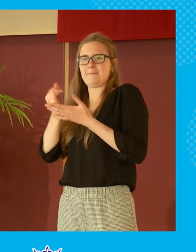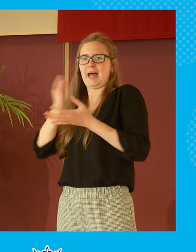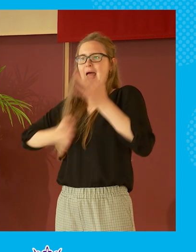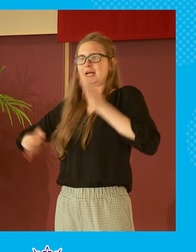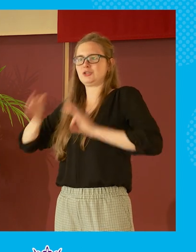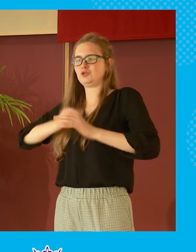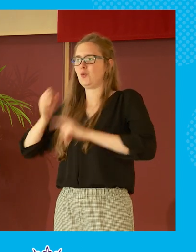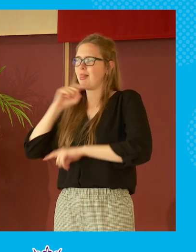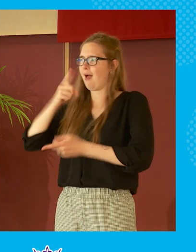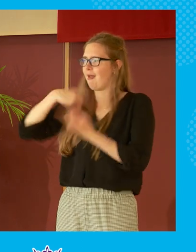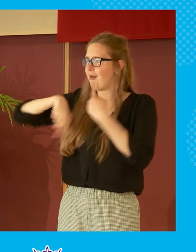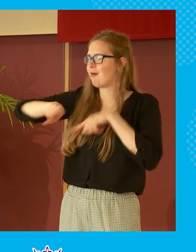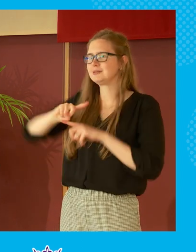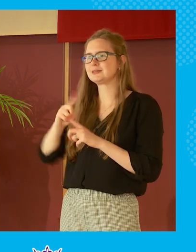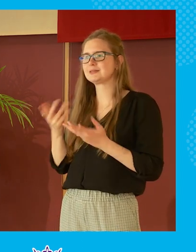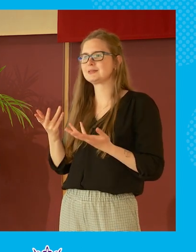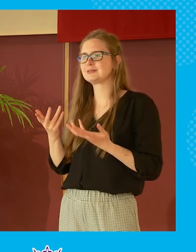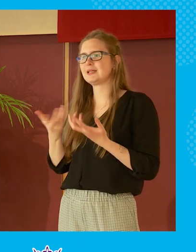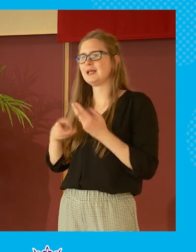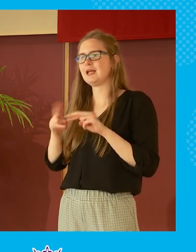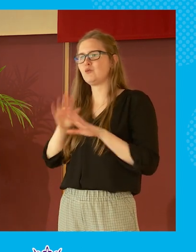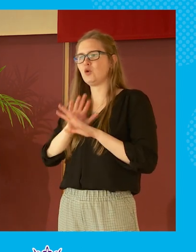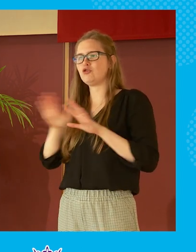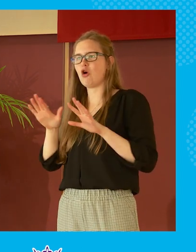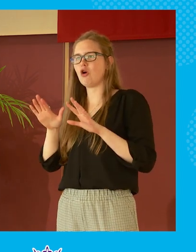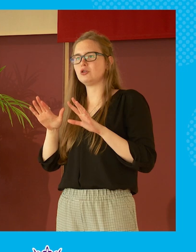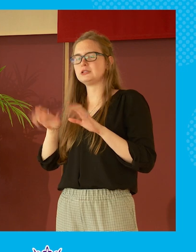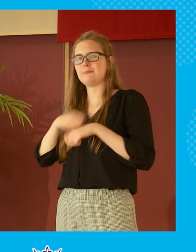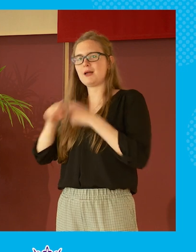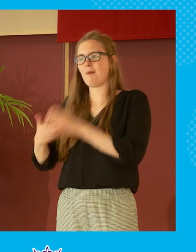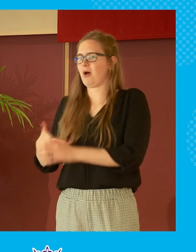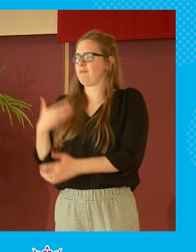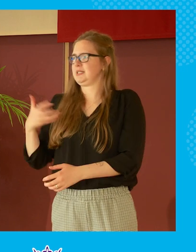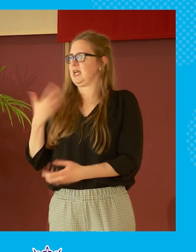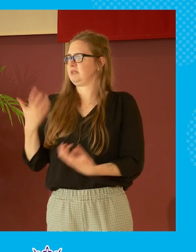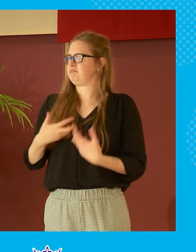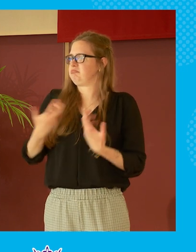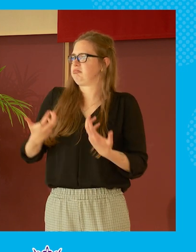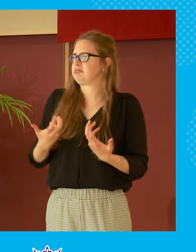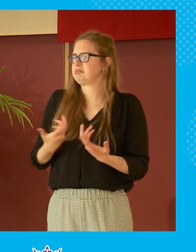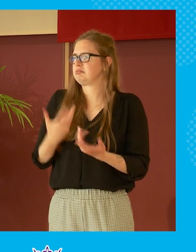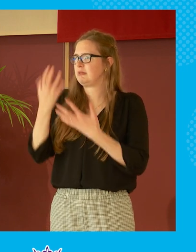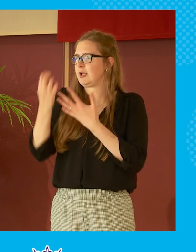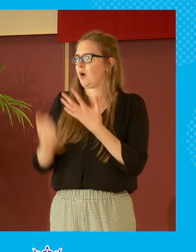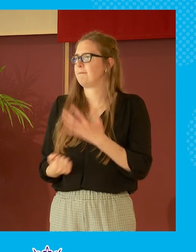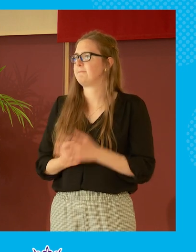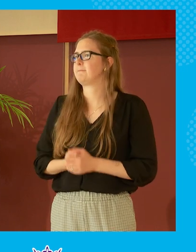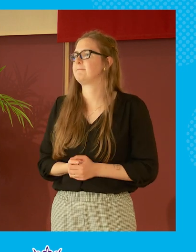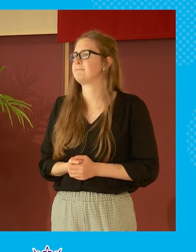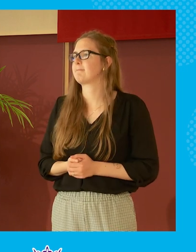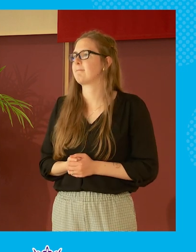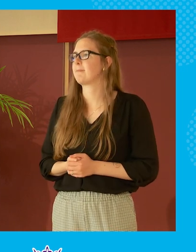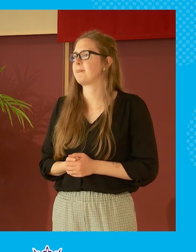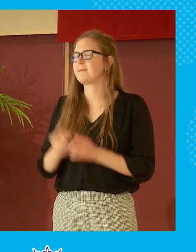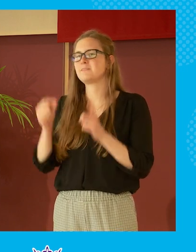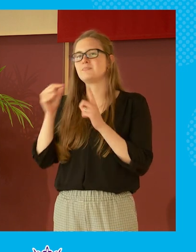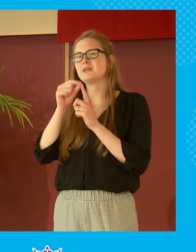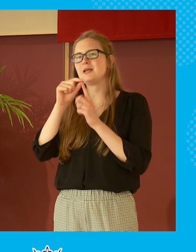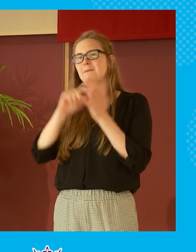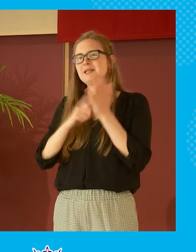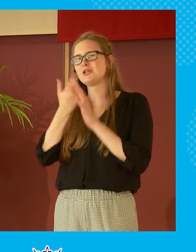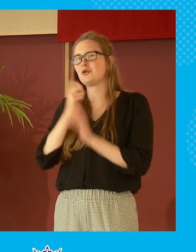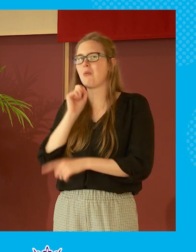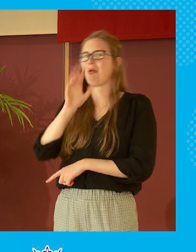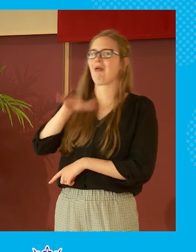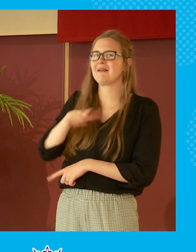to us if we're if if we're not to get upset and angry about the outcome okay peter you lobbed that one out there so